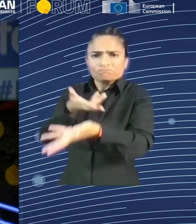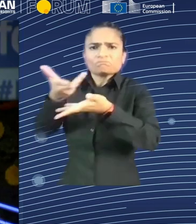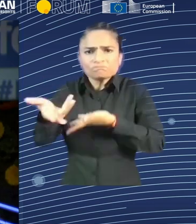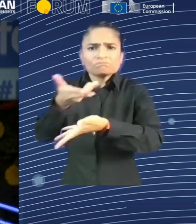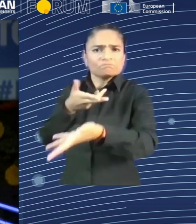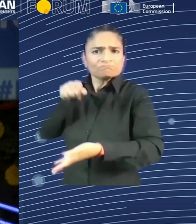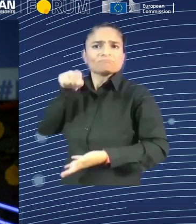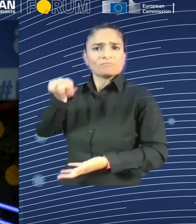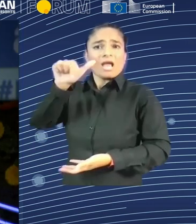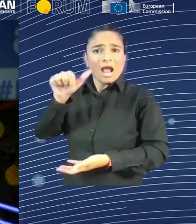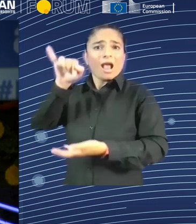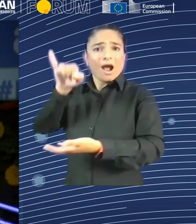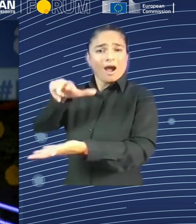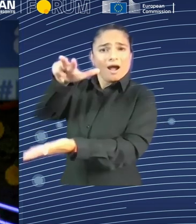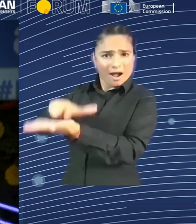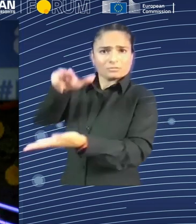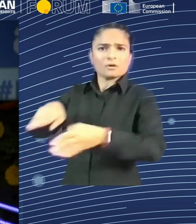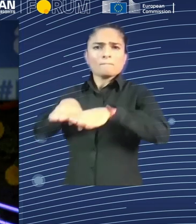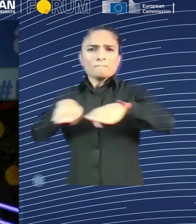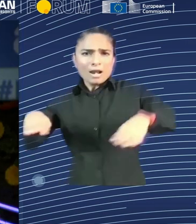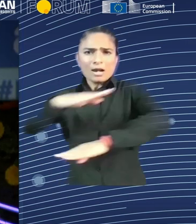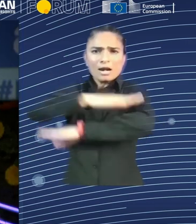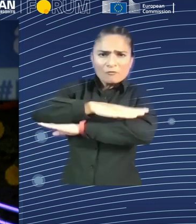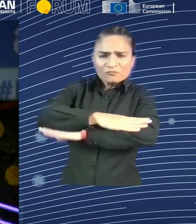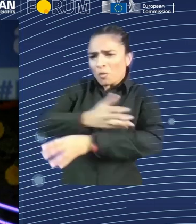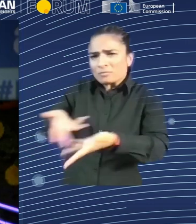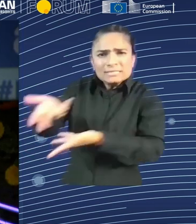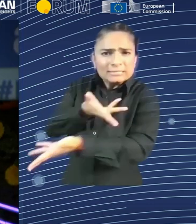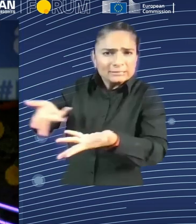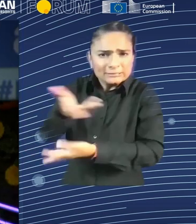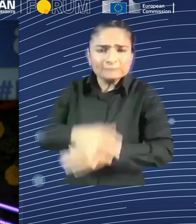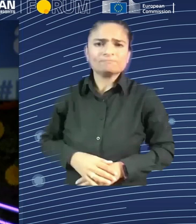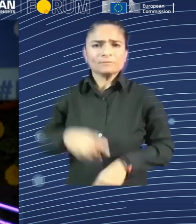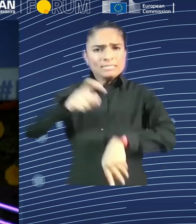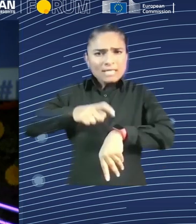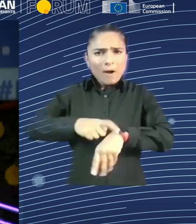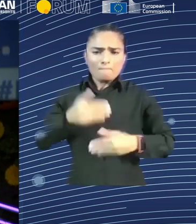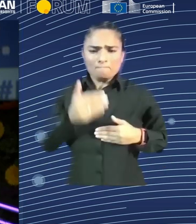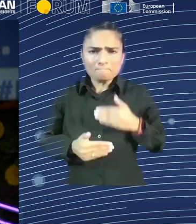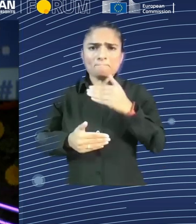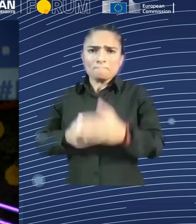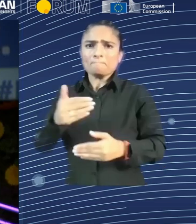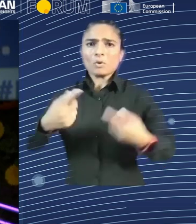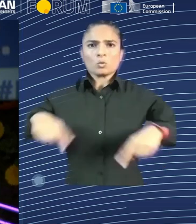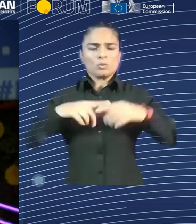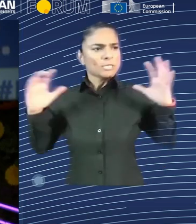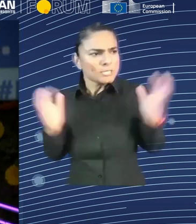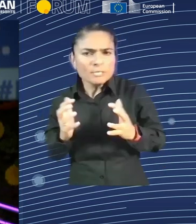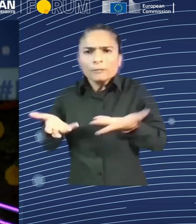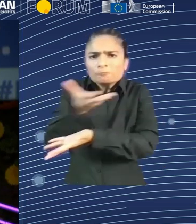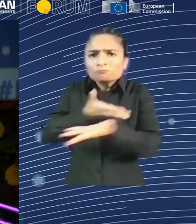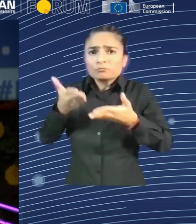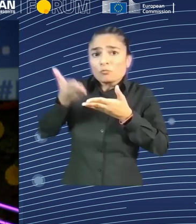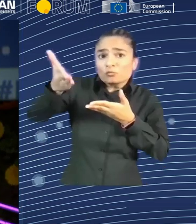governments and businesses and partners are playing on that. And this has an implication not only for Europe, which proudly